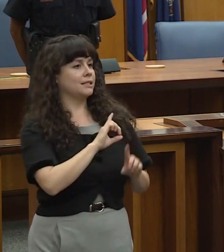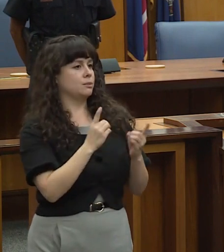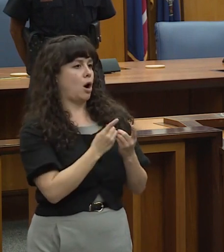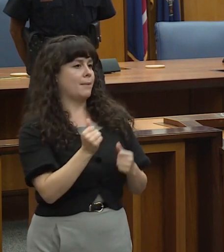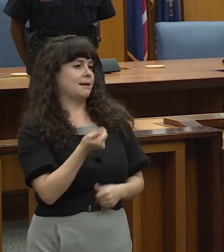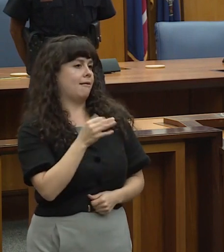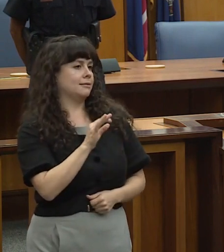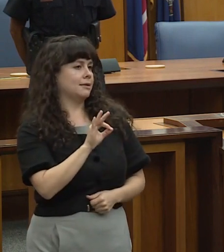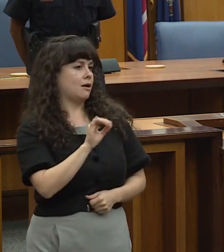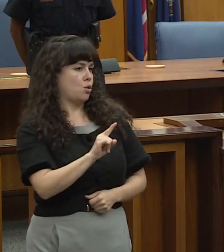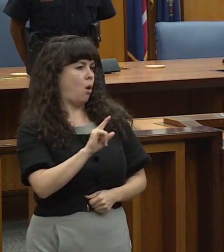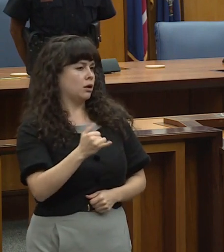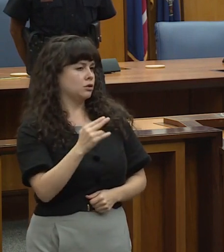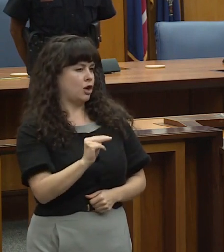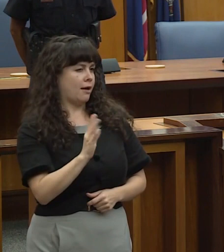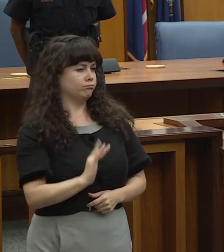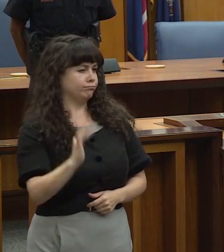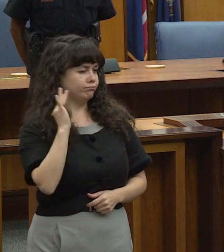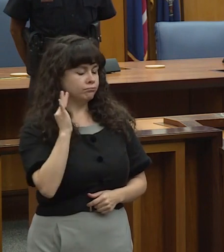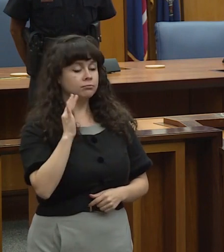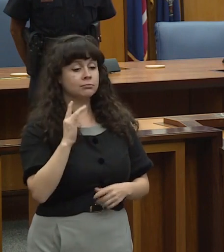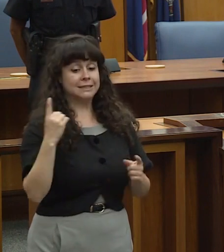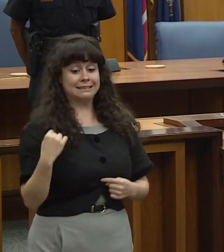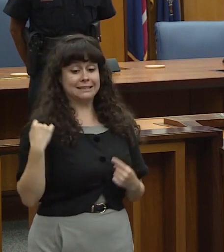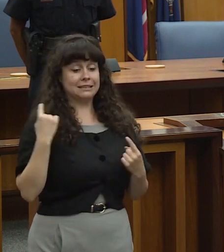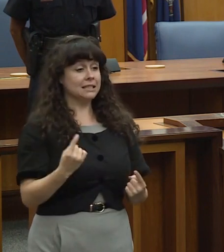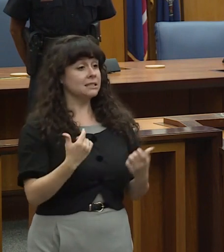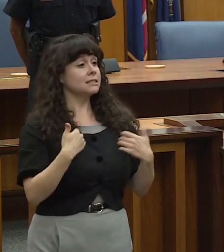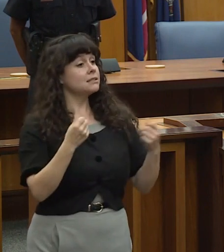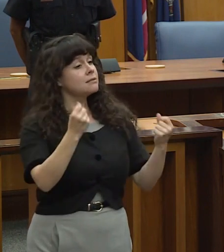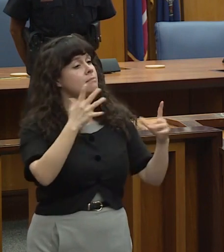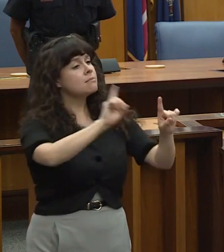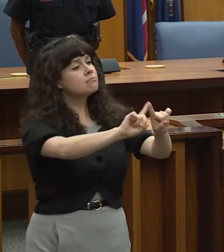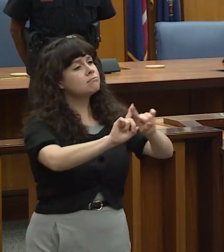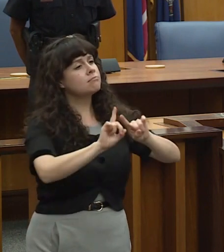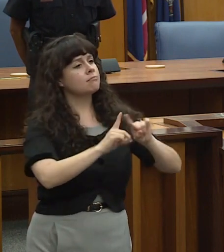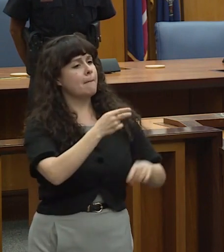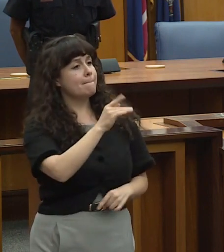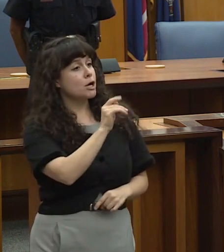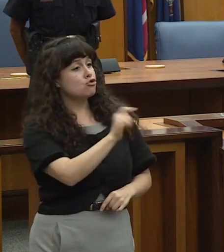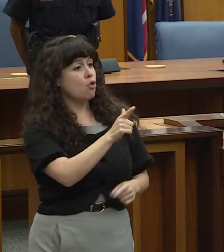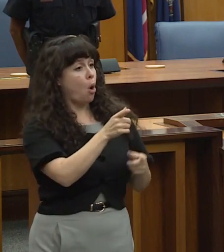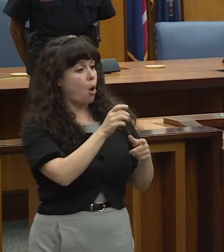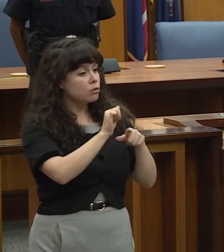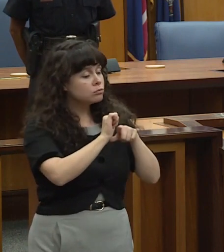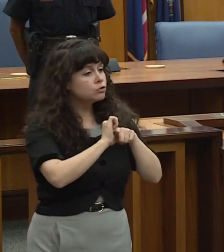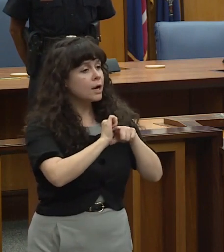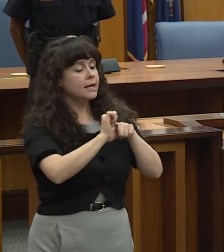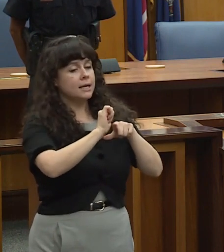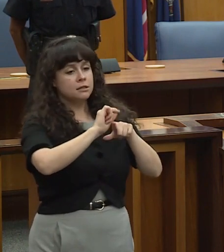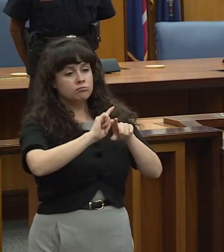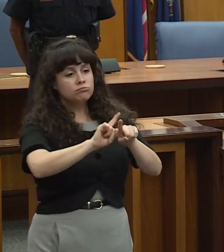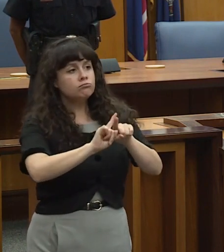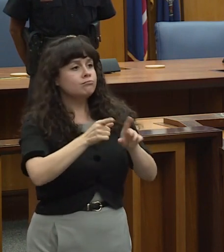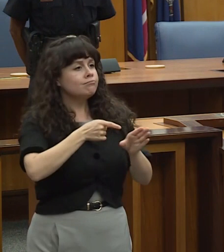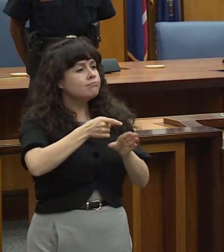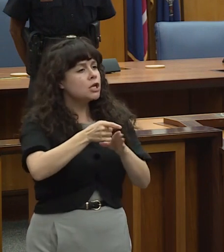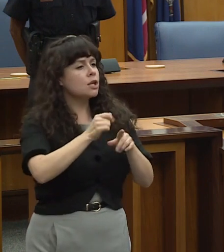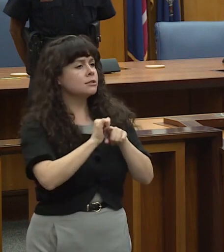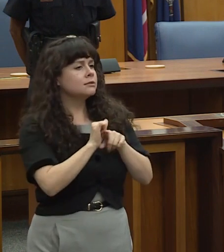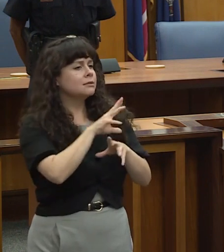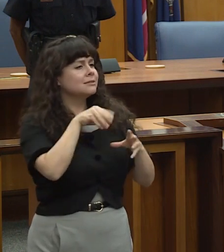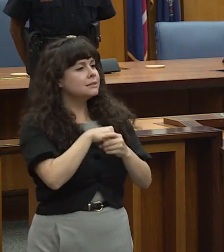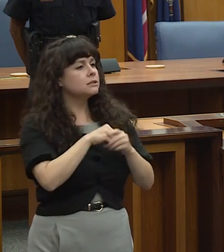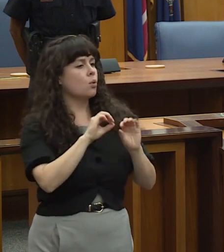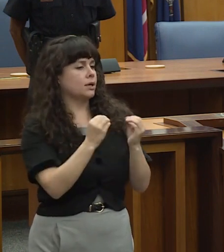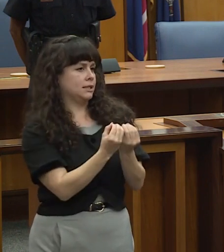Since that time he has held a variety of patrol training and specialized assignments at various ranks within the